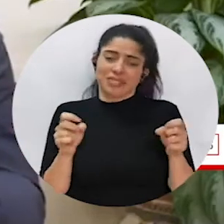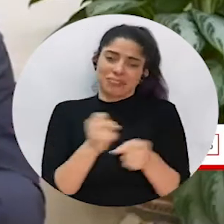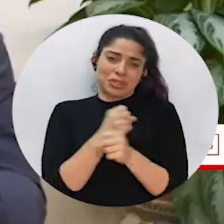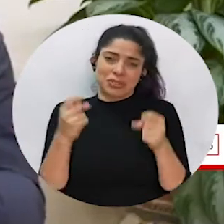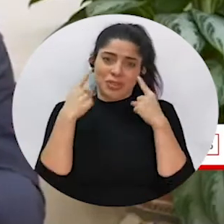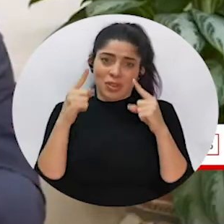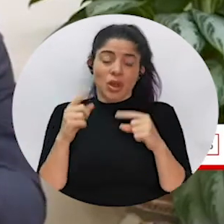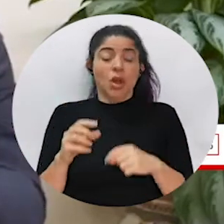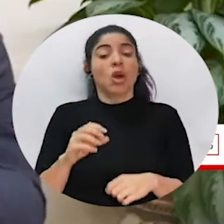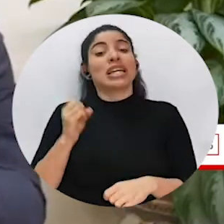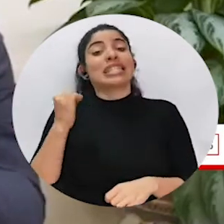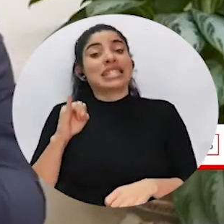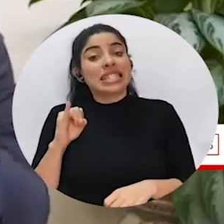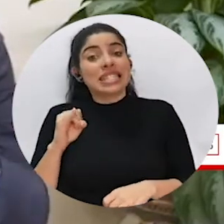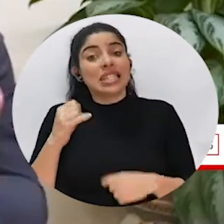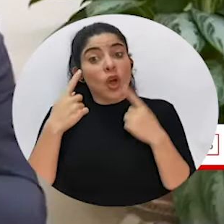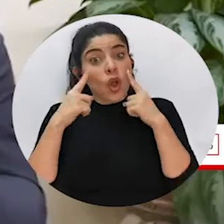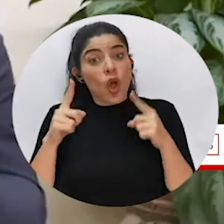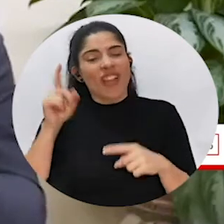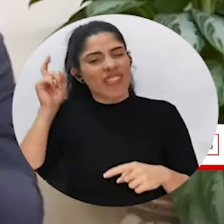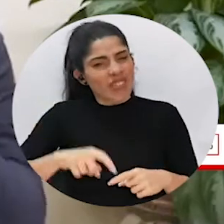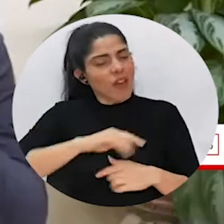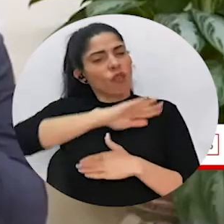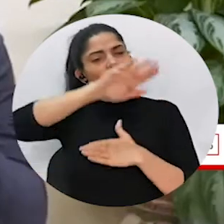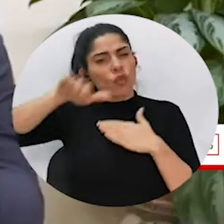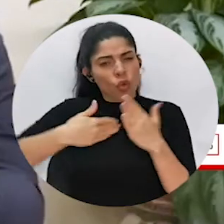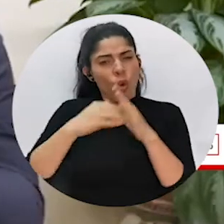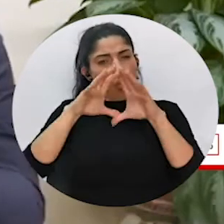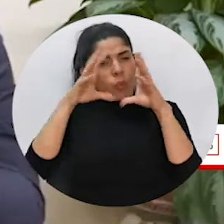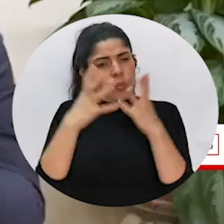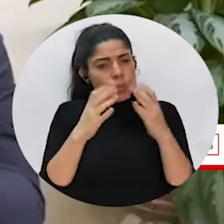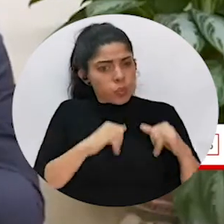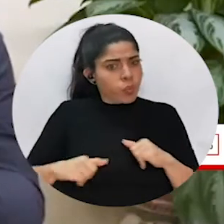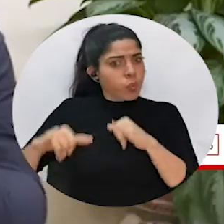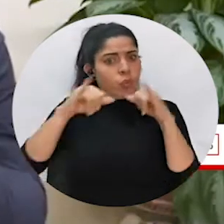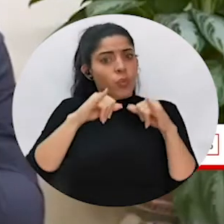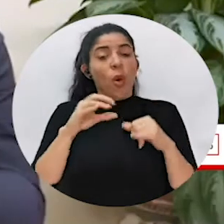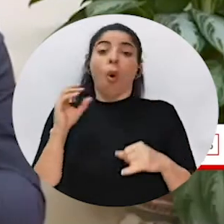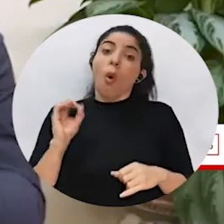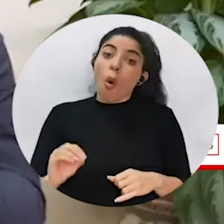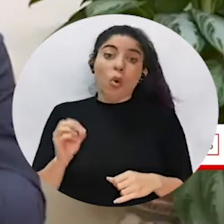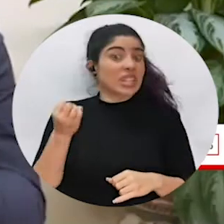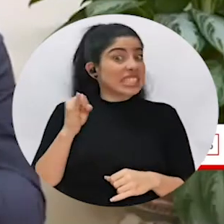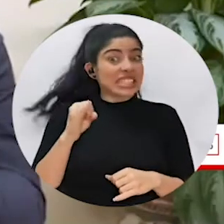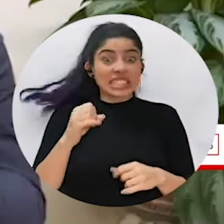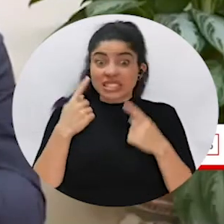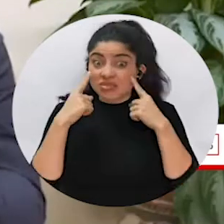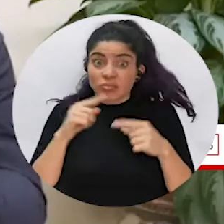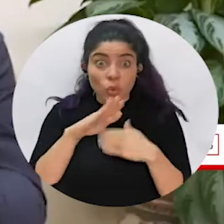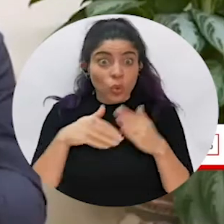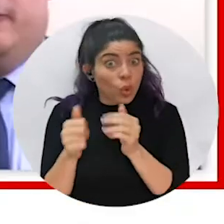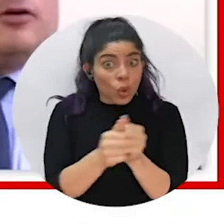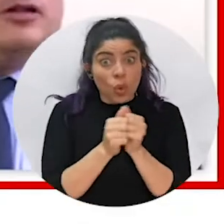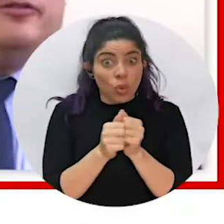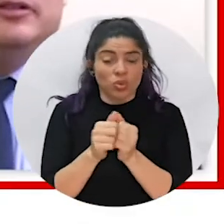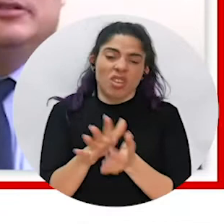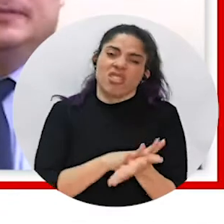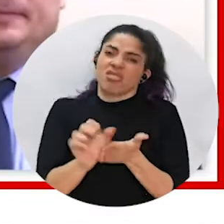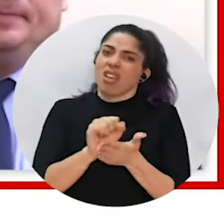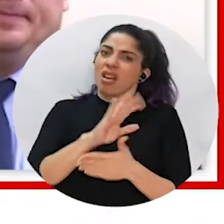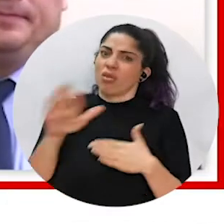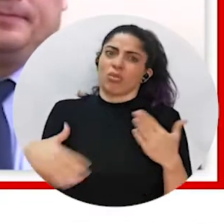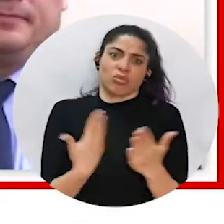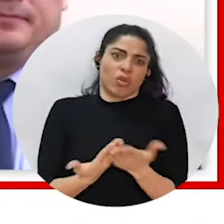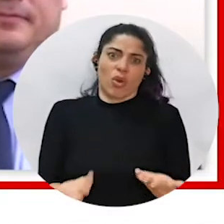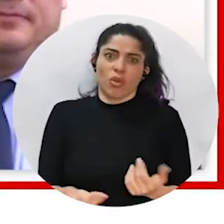are not. Either we manage to recover all as a global community, or the harm is going to be for all of